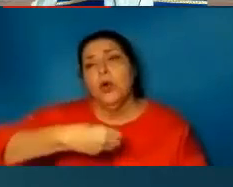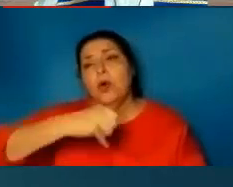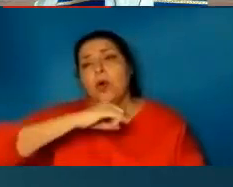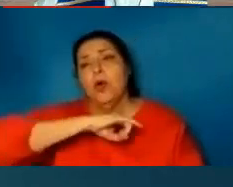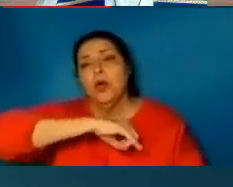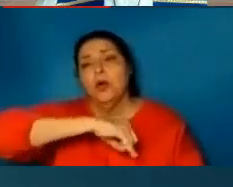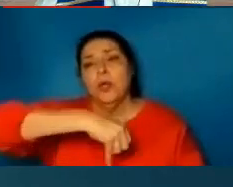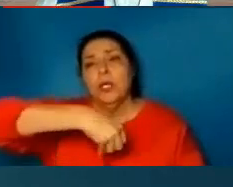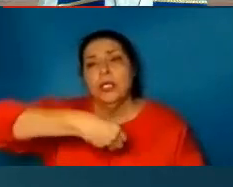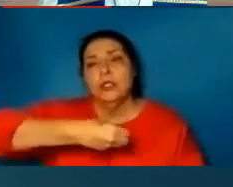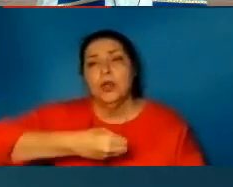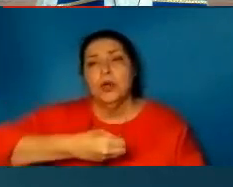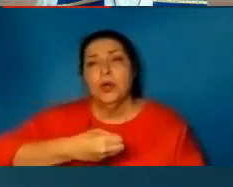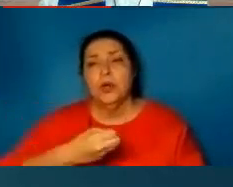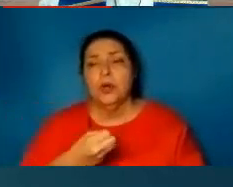Rejoice,